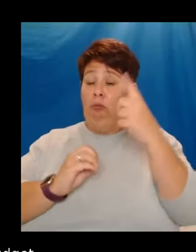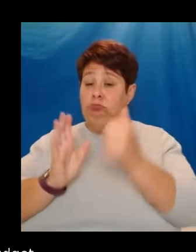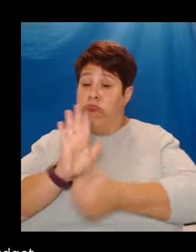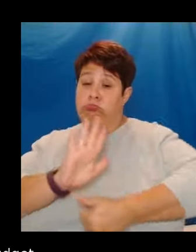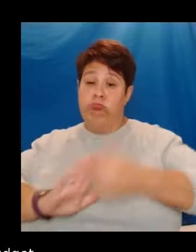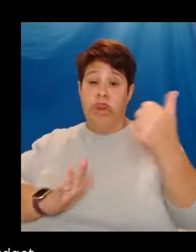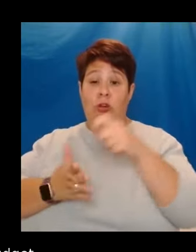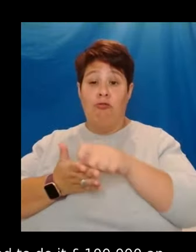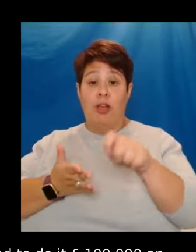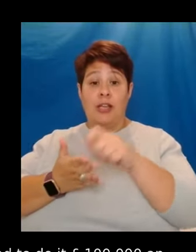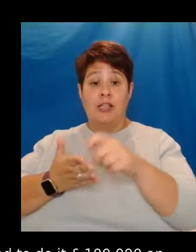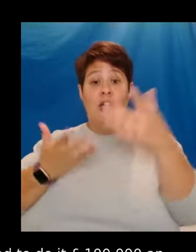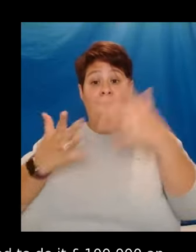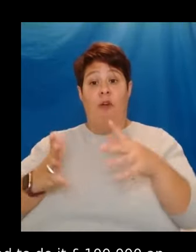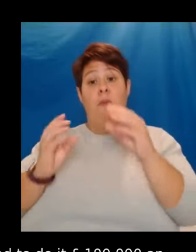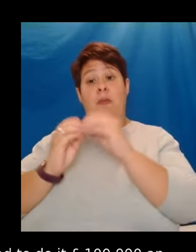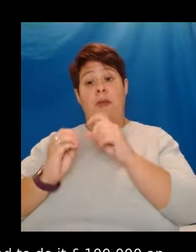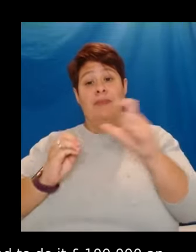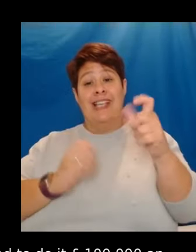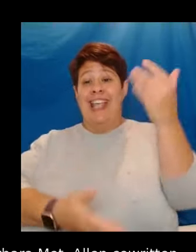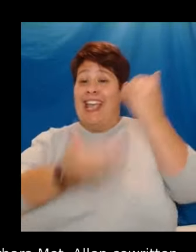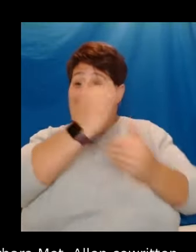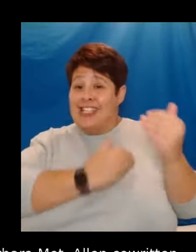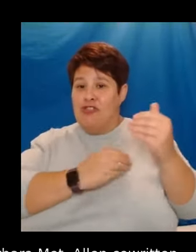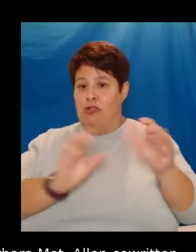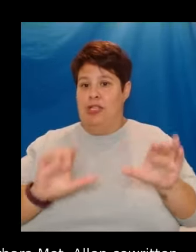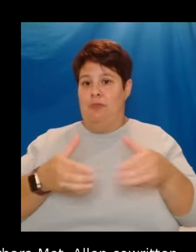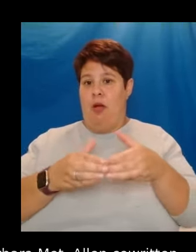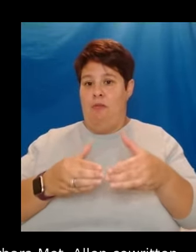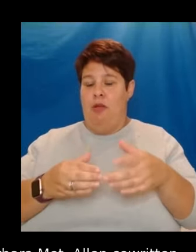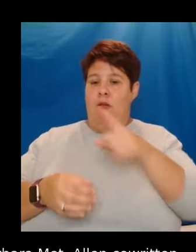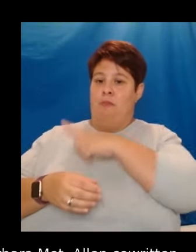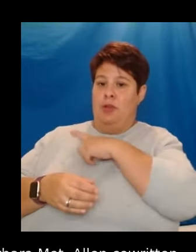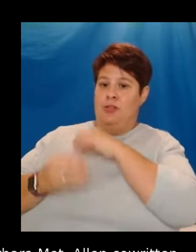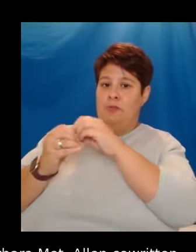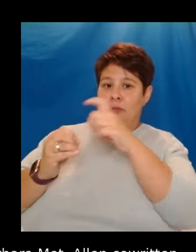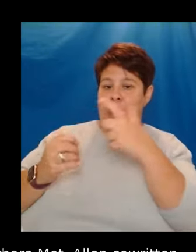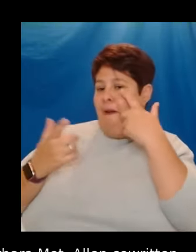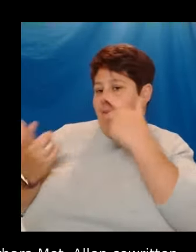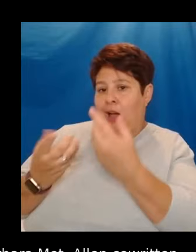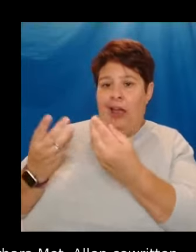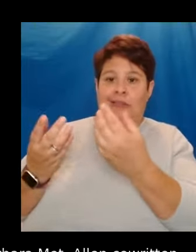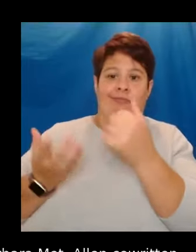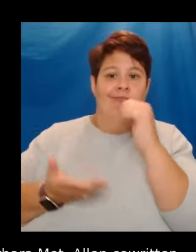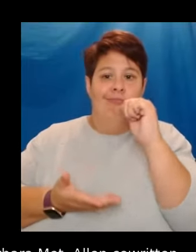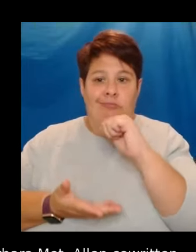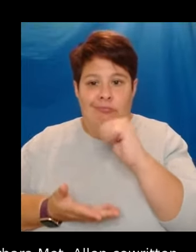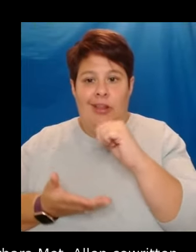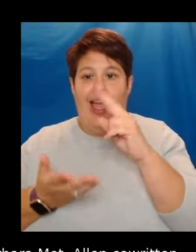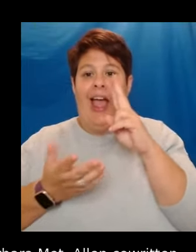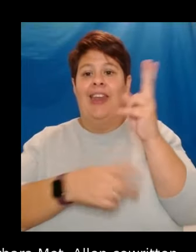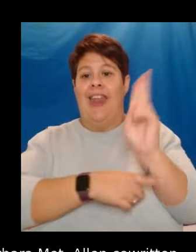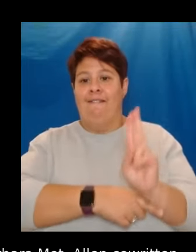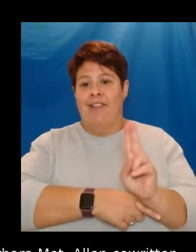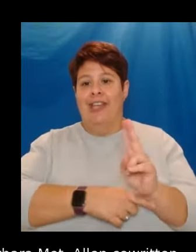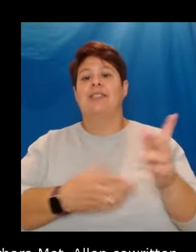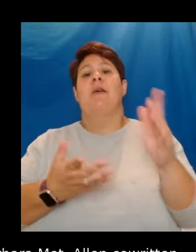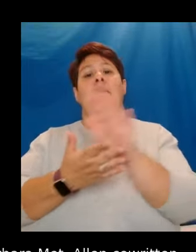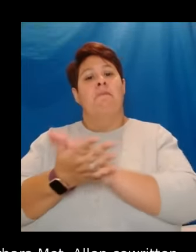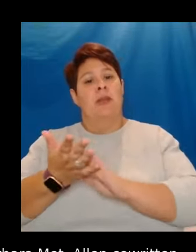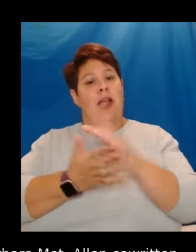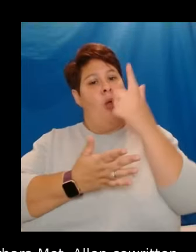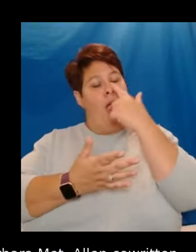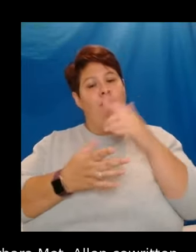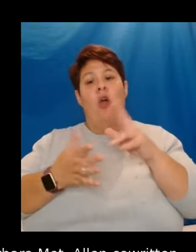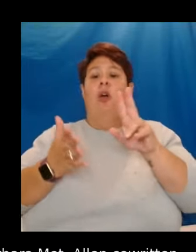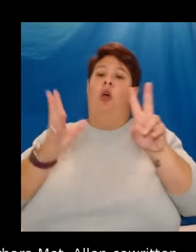it out of the BBC history department, but thanks to the BBC finding more cash and a Netflix co-pro, we have been brought up to a normal